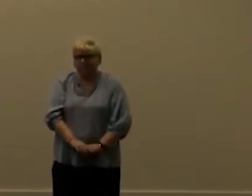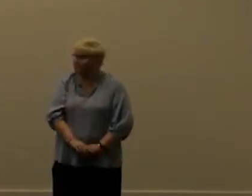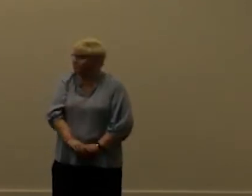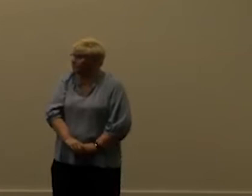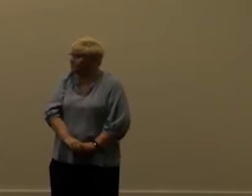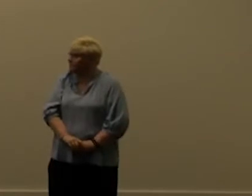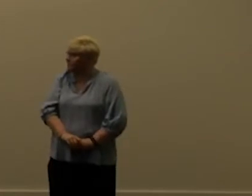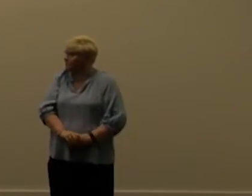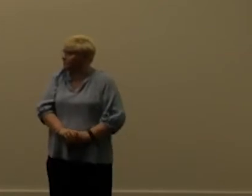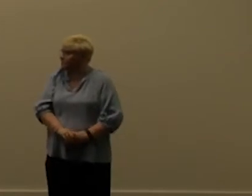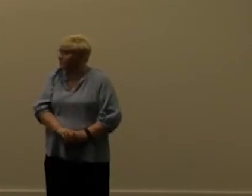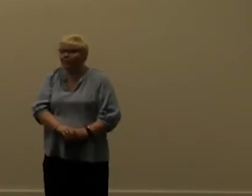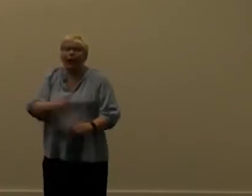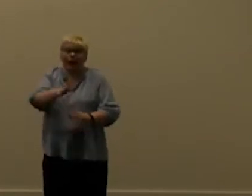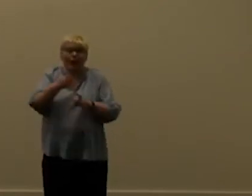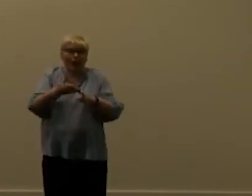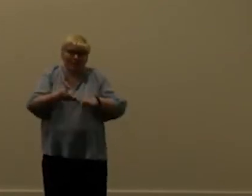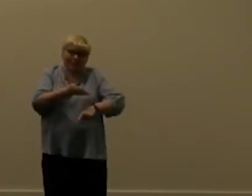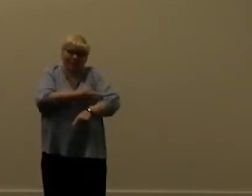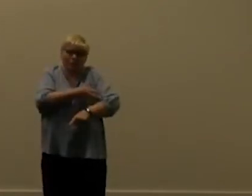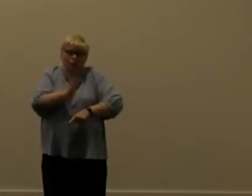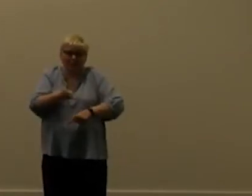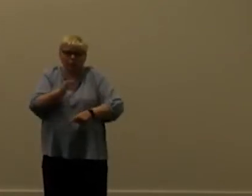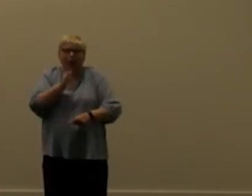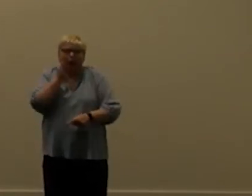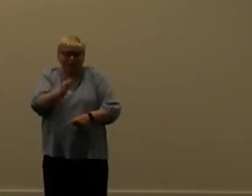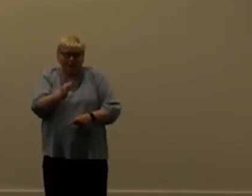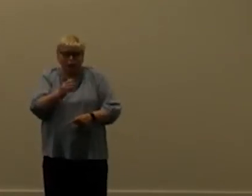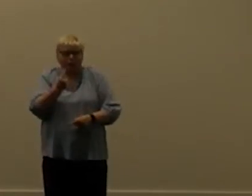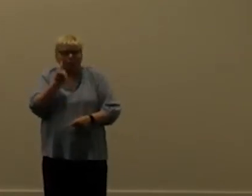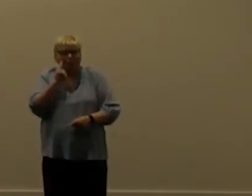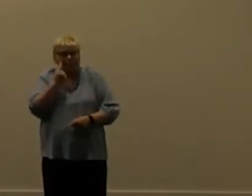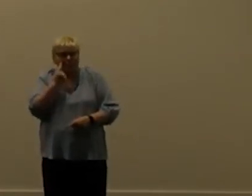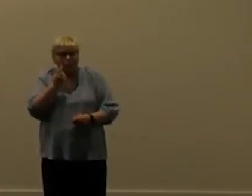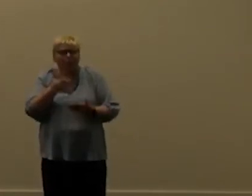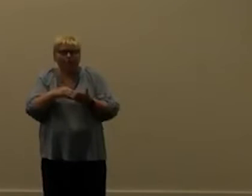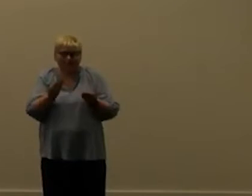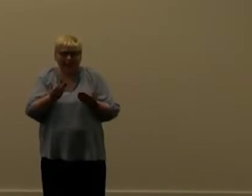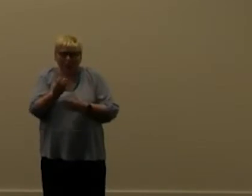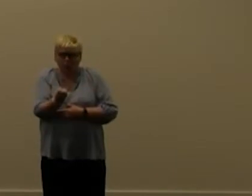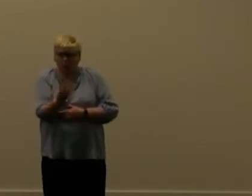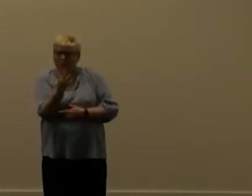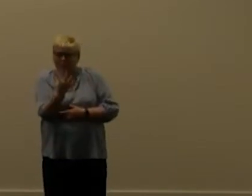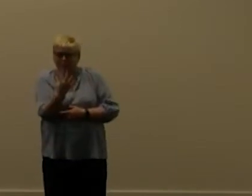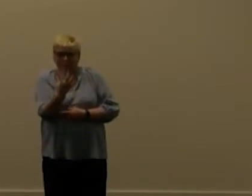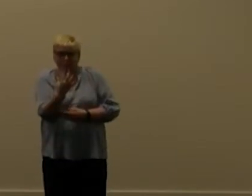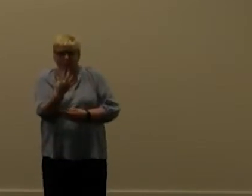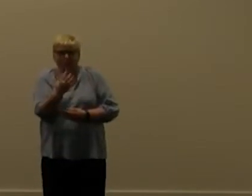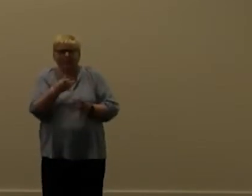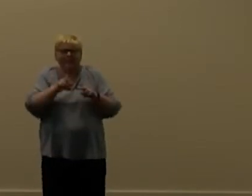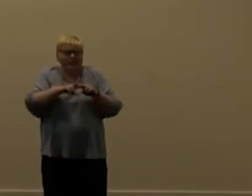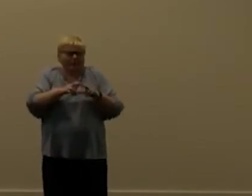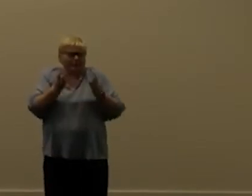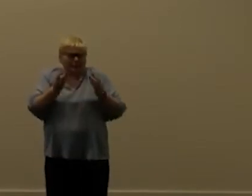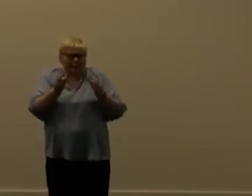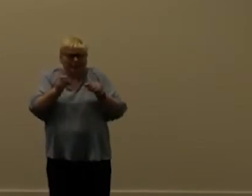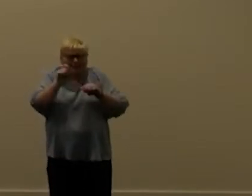but previously you had to pretty had to actively ask for a preview of of it but now it shows up for more or less everybody if there's some specific